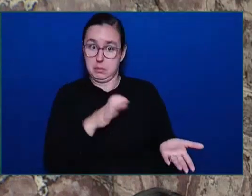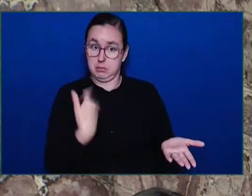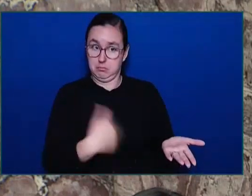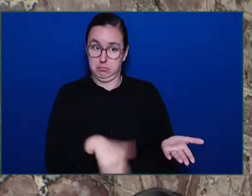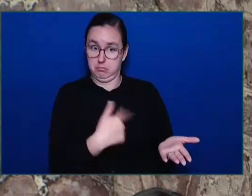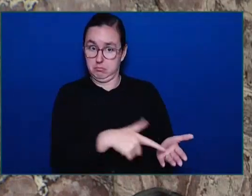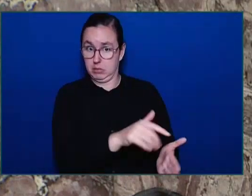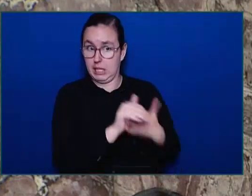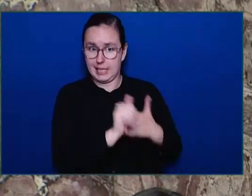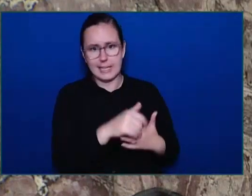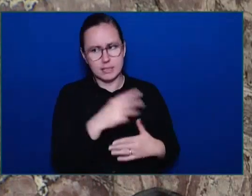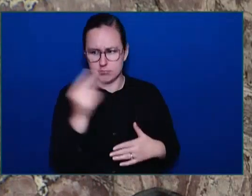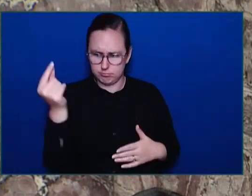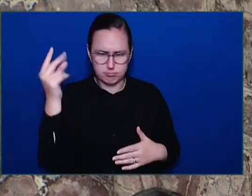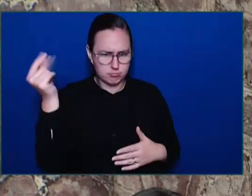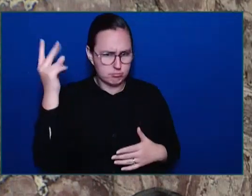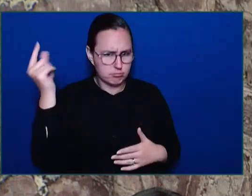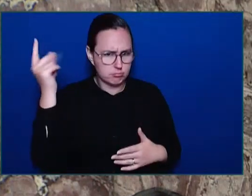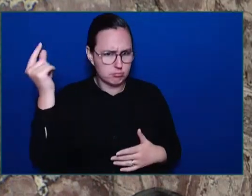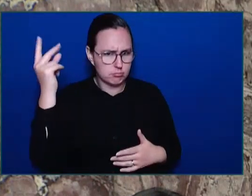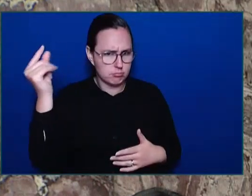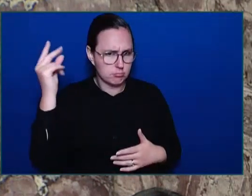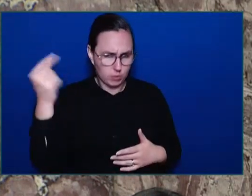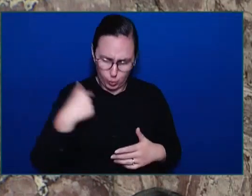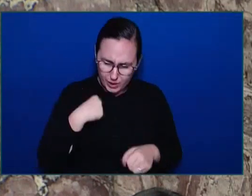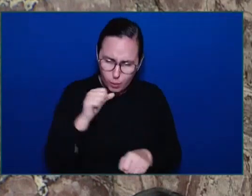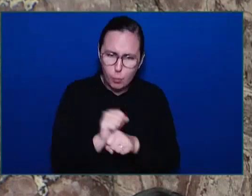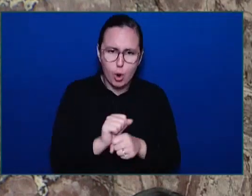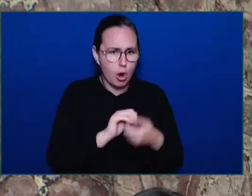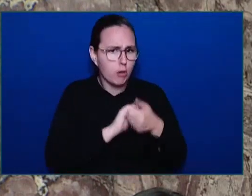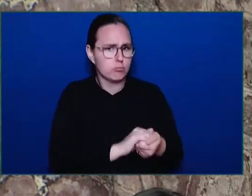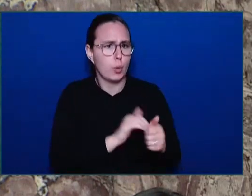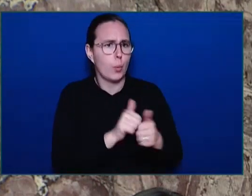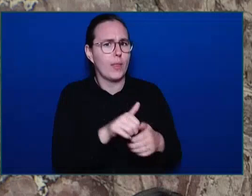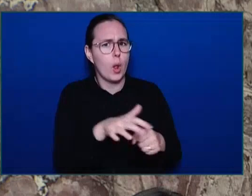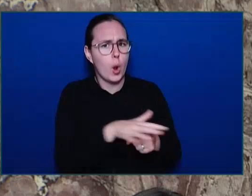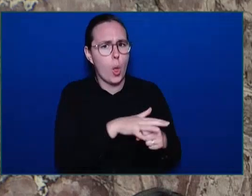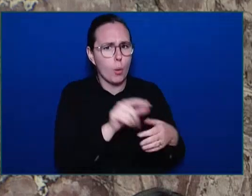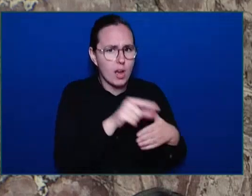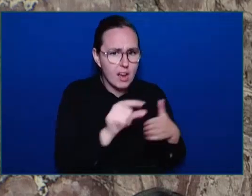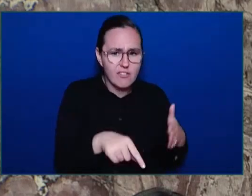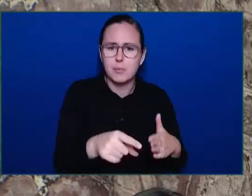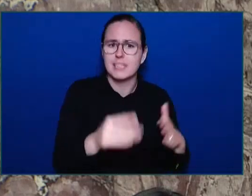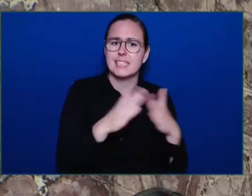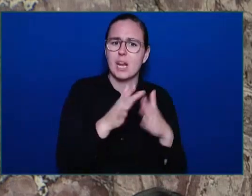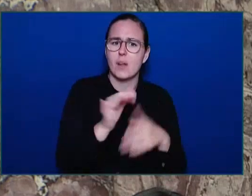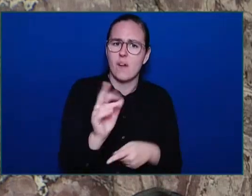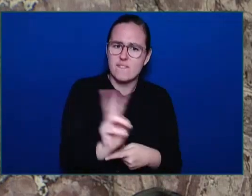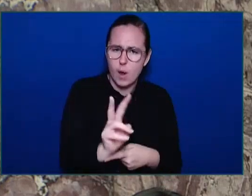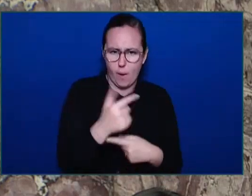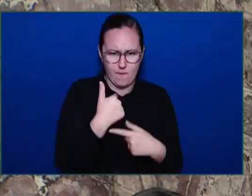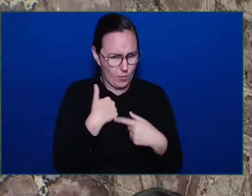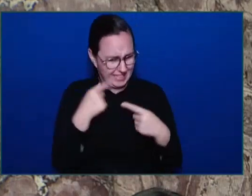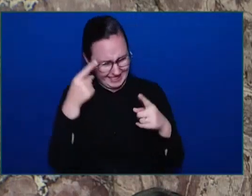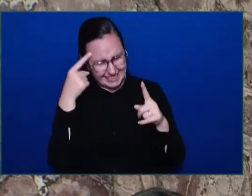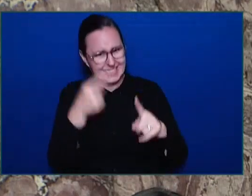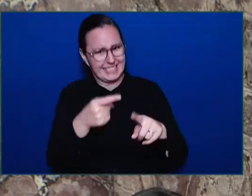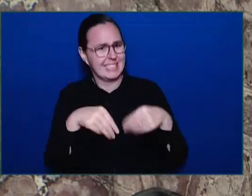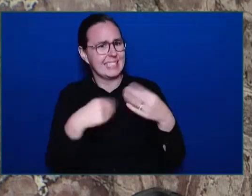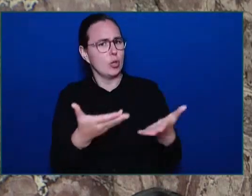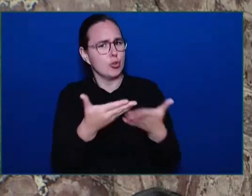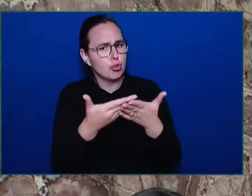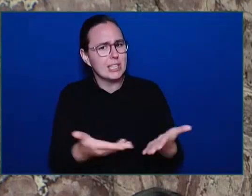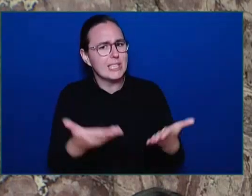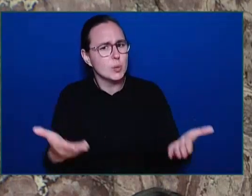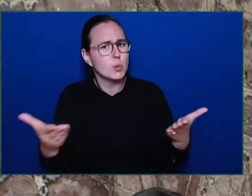government, the City of Vancouver, on putting additional resources into communities, whether it's successful programs that we have piloted on the North